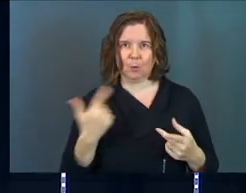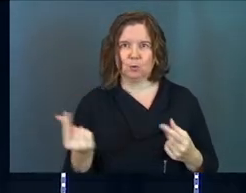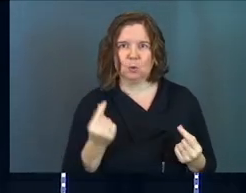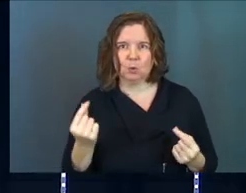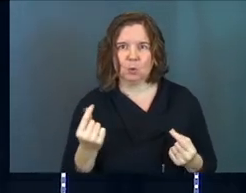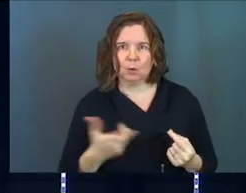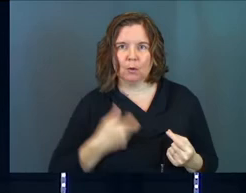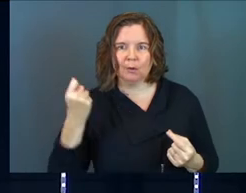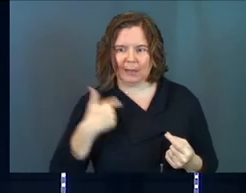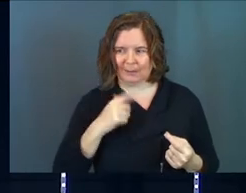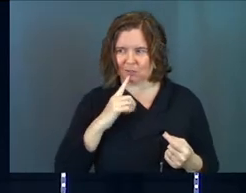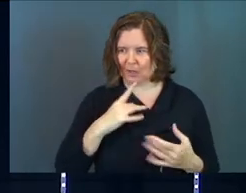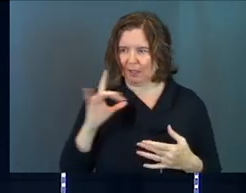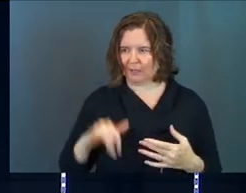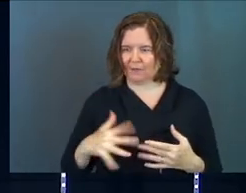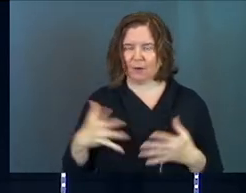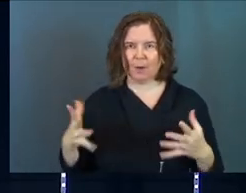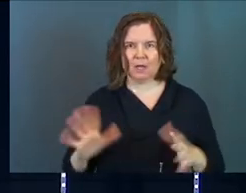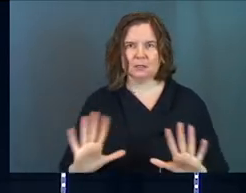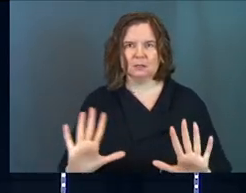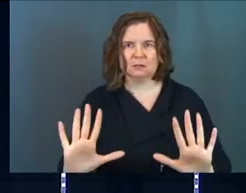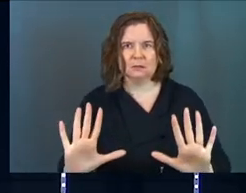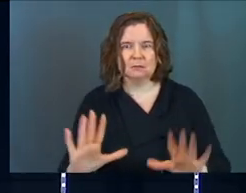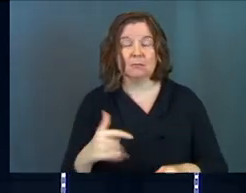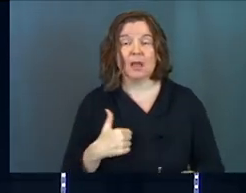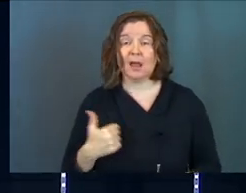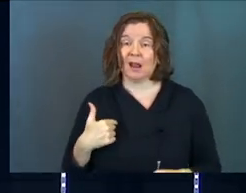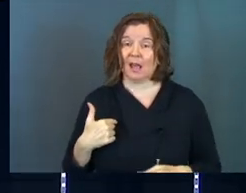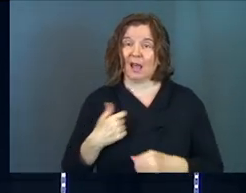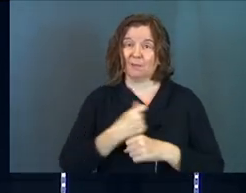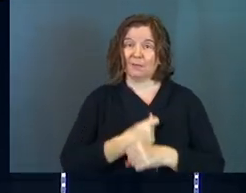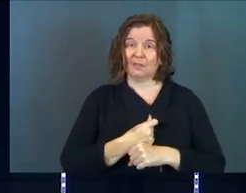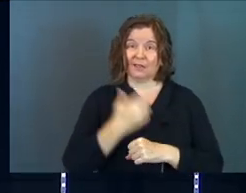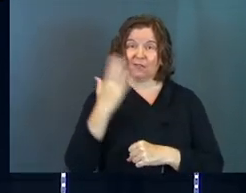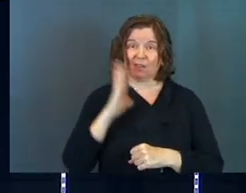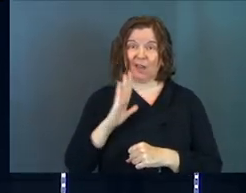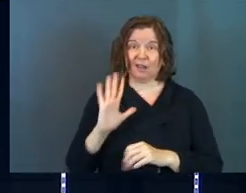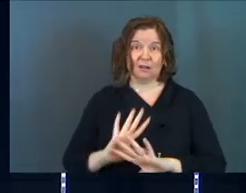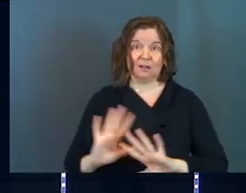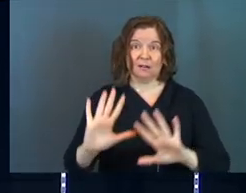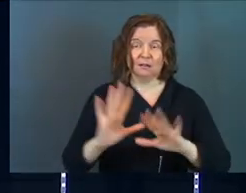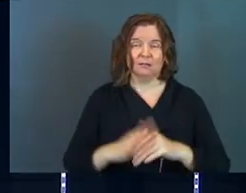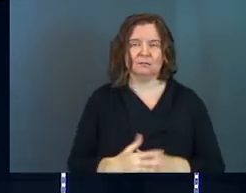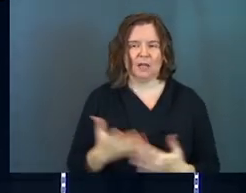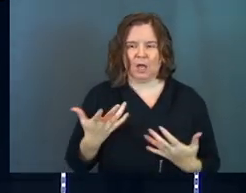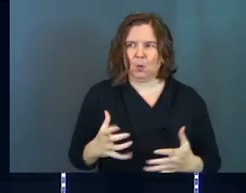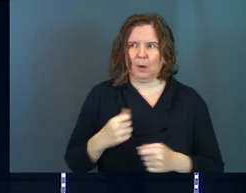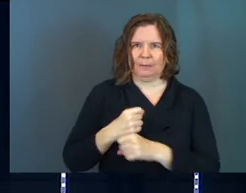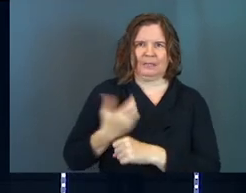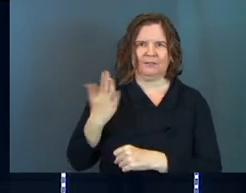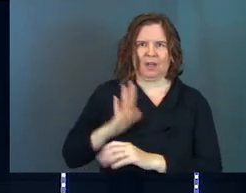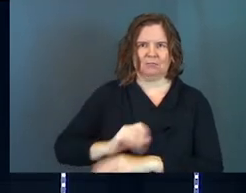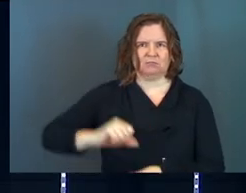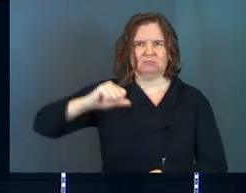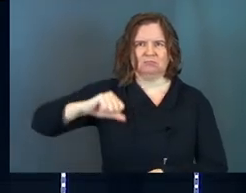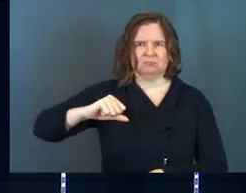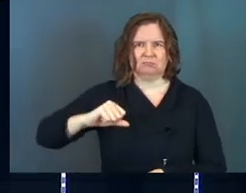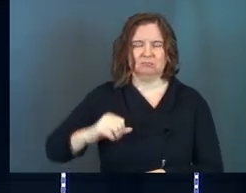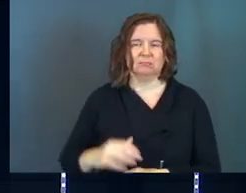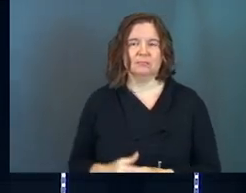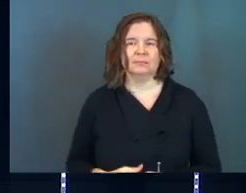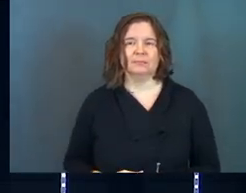to do. I'm not sure I like that very much. And I'll be the slave of God. I don't want to be the slave of God.